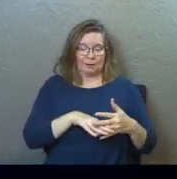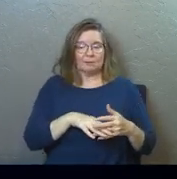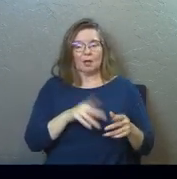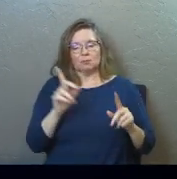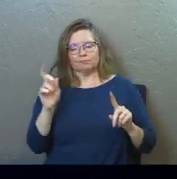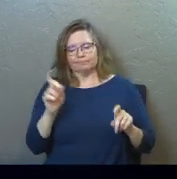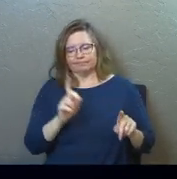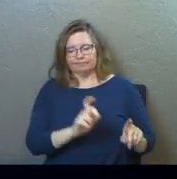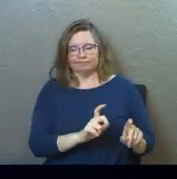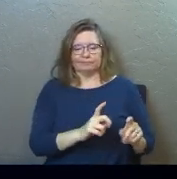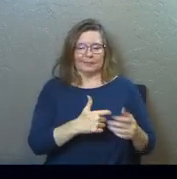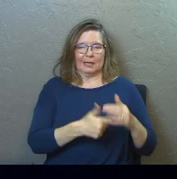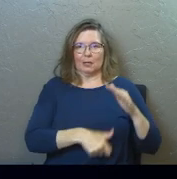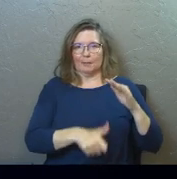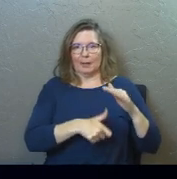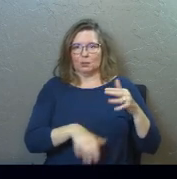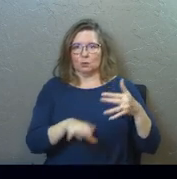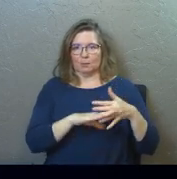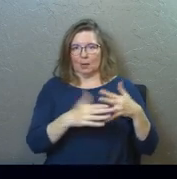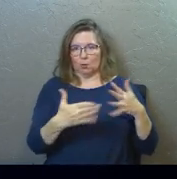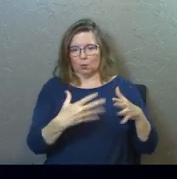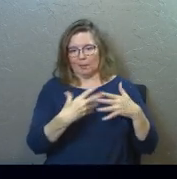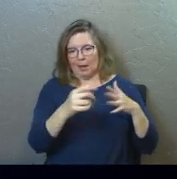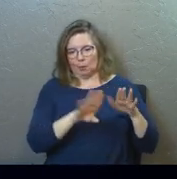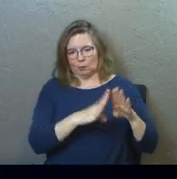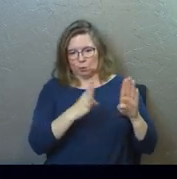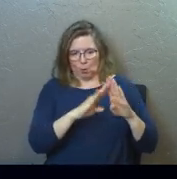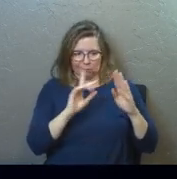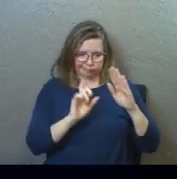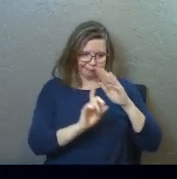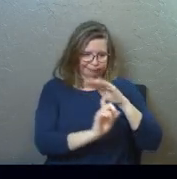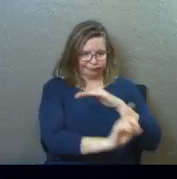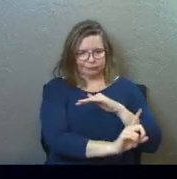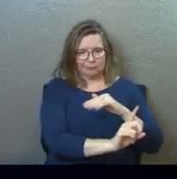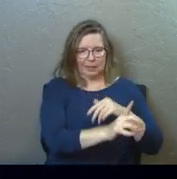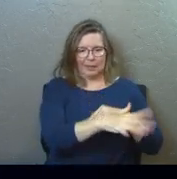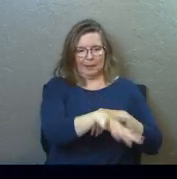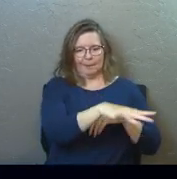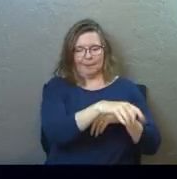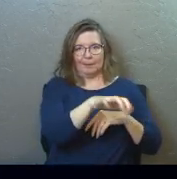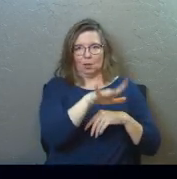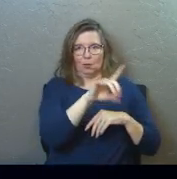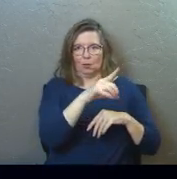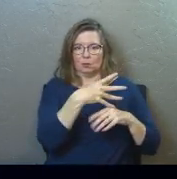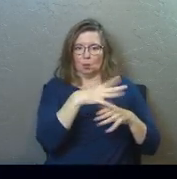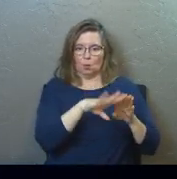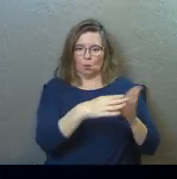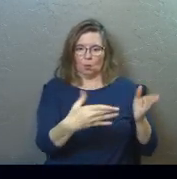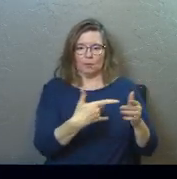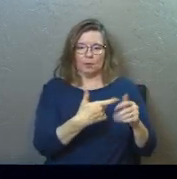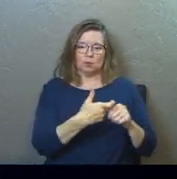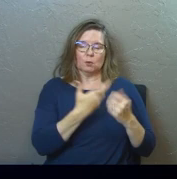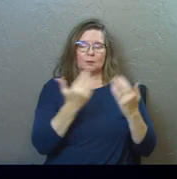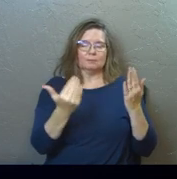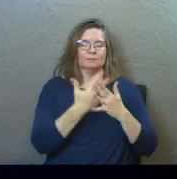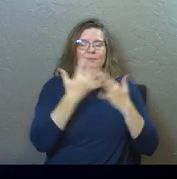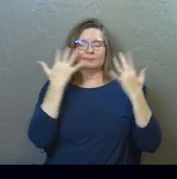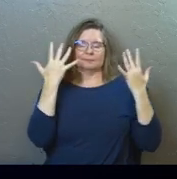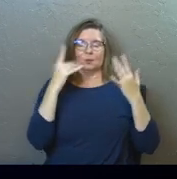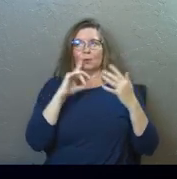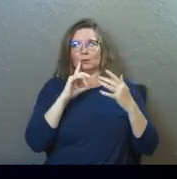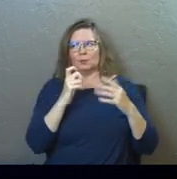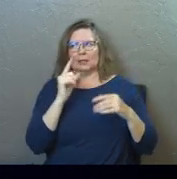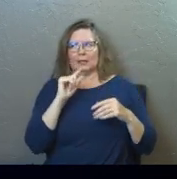you go downstairs into the basement to the break room and out this particular glass door, and they had this back patio that was open, and you would get fresh air,